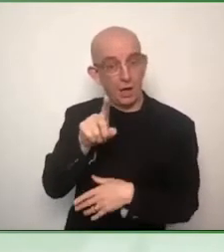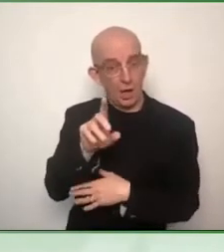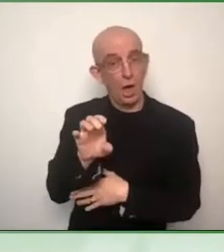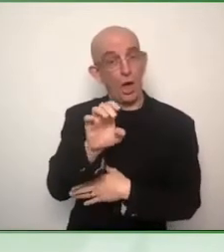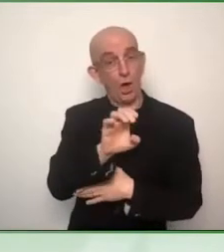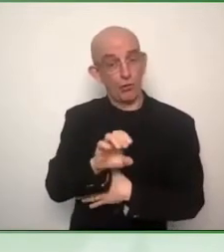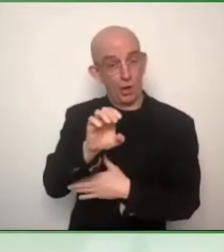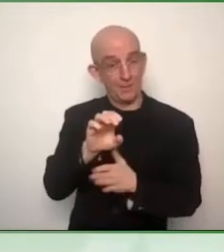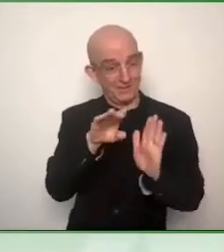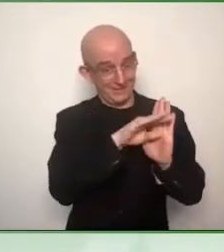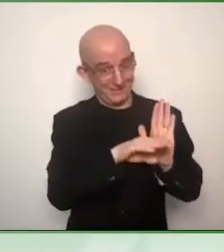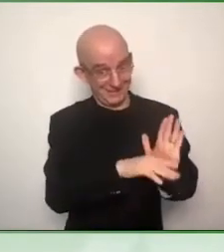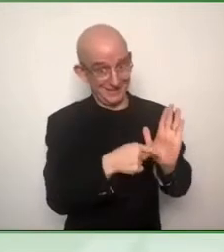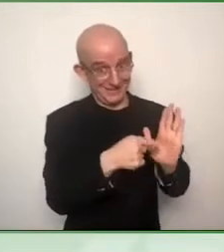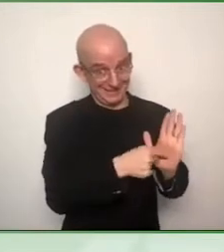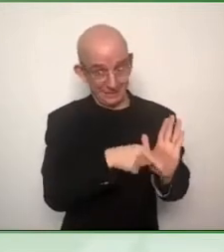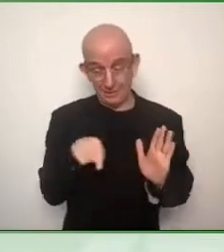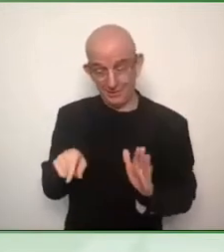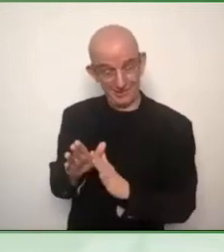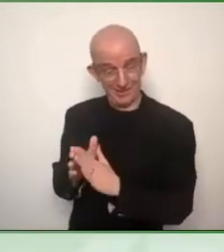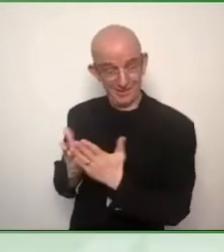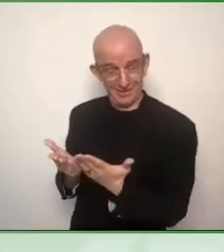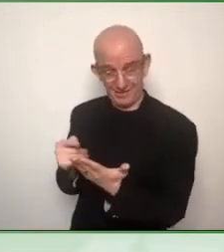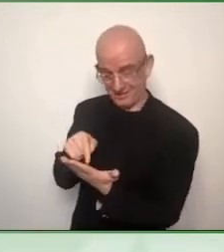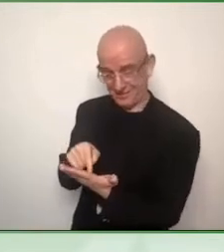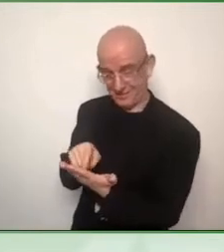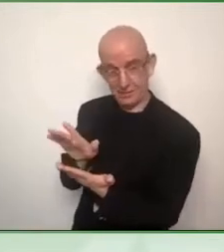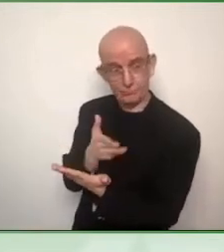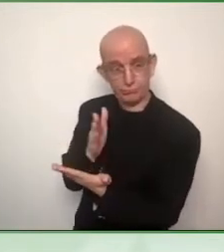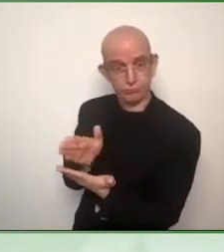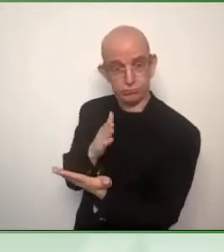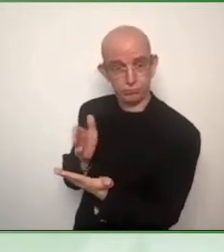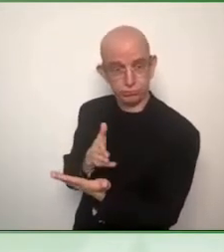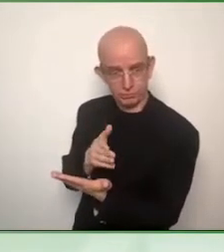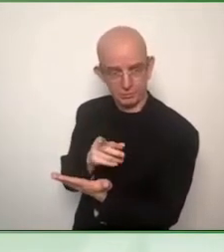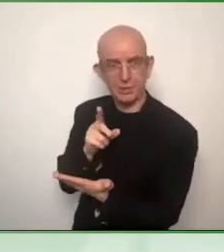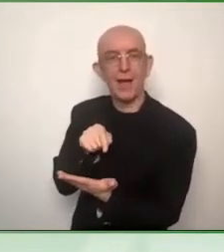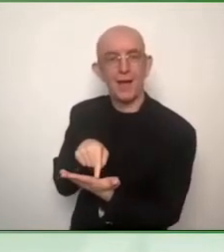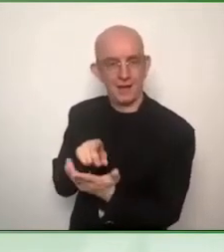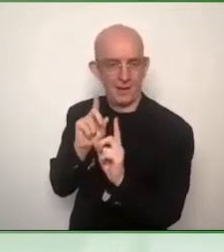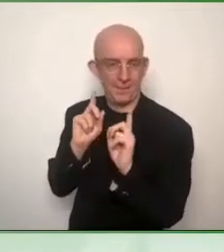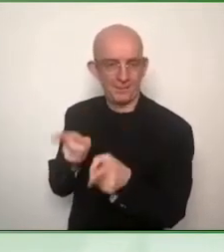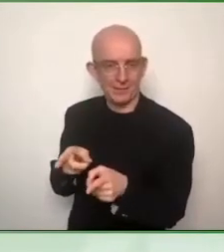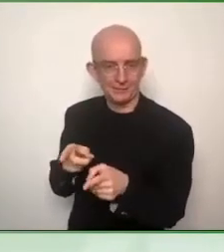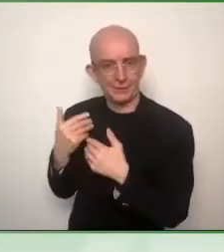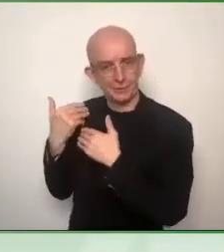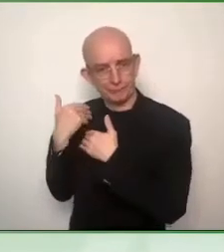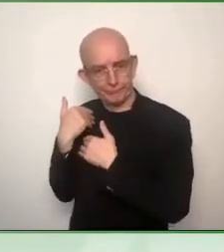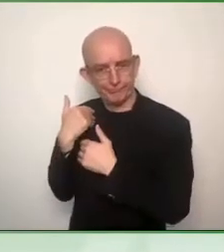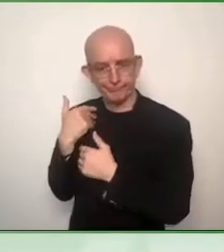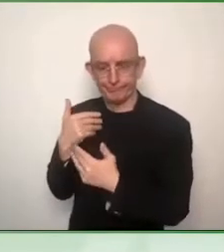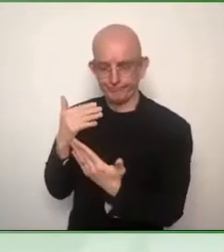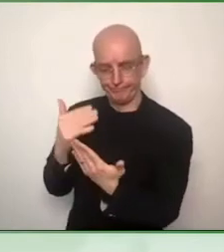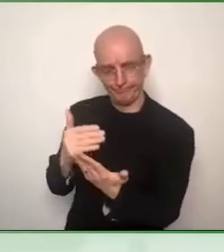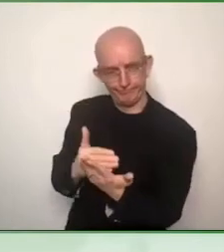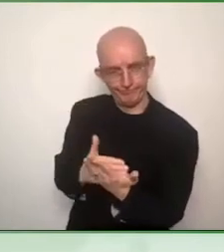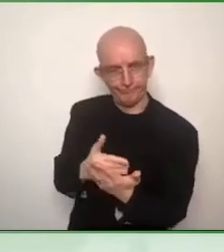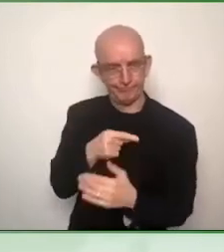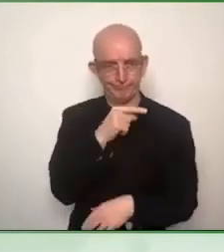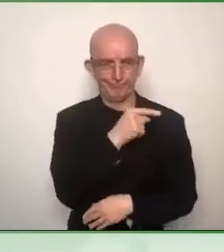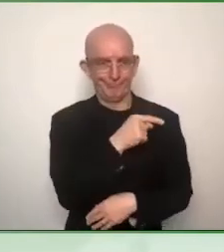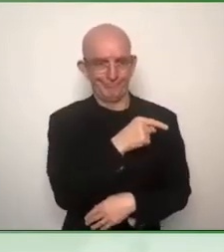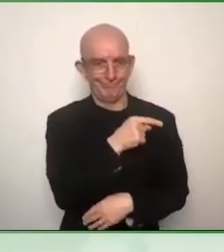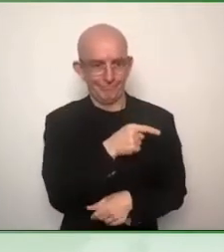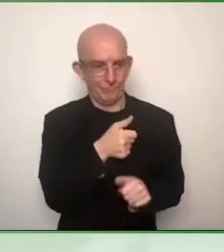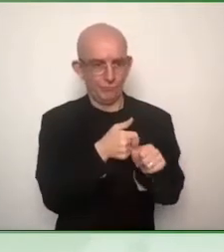some information, for example, in paper, how do you make it accessible? This is part of the work. It's also